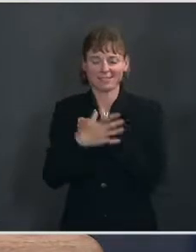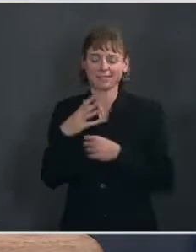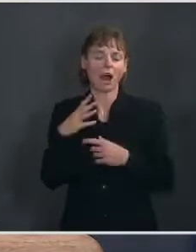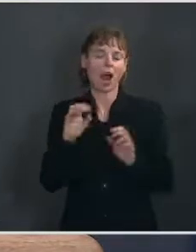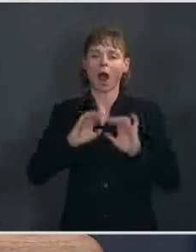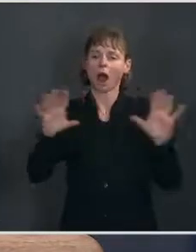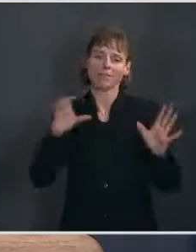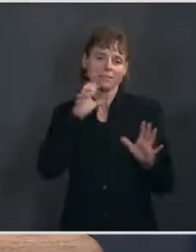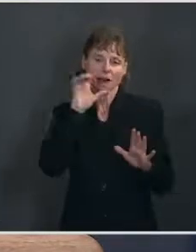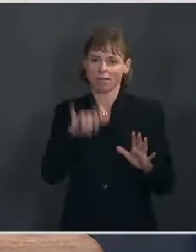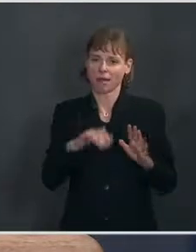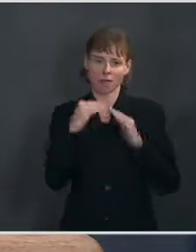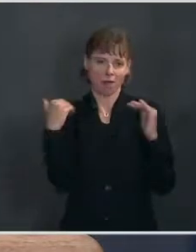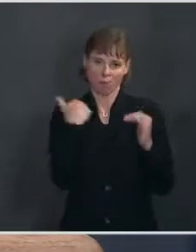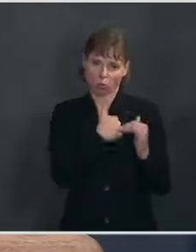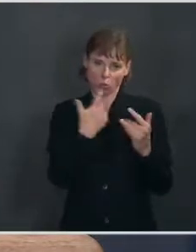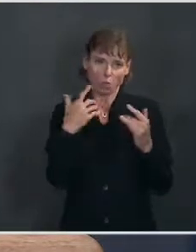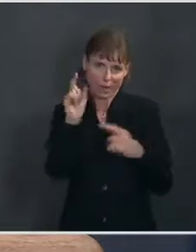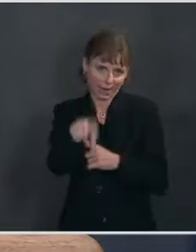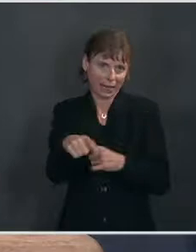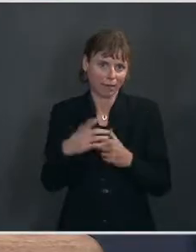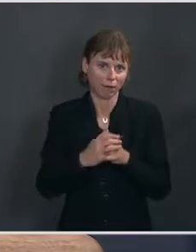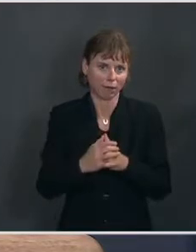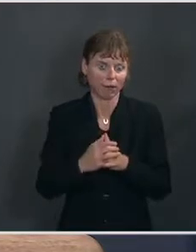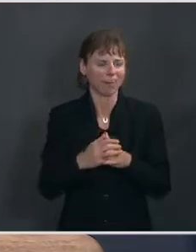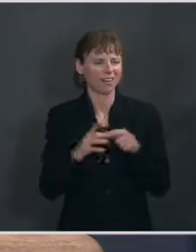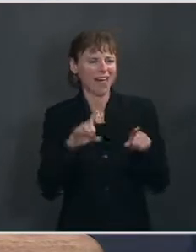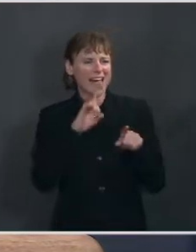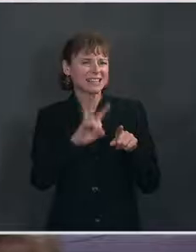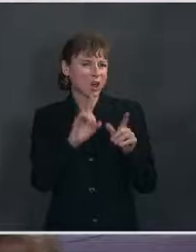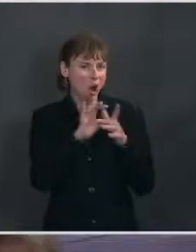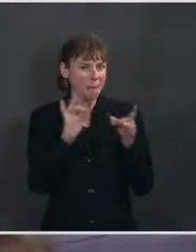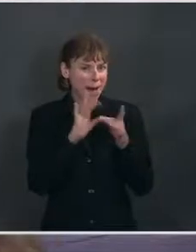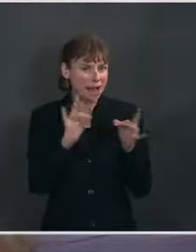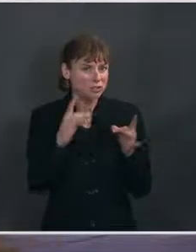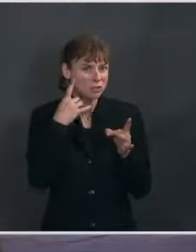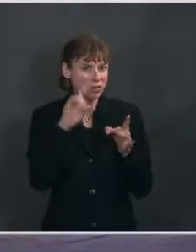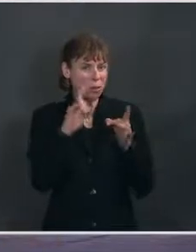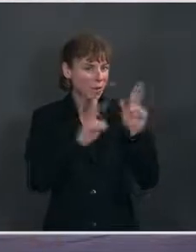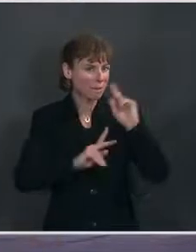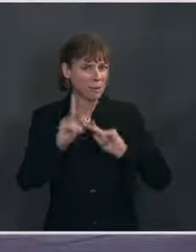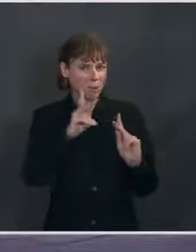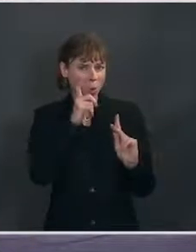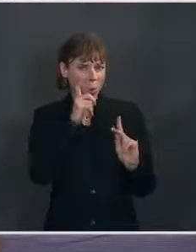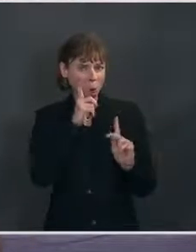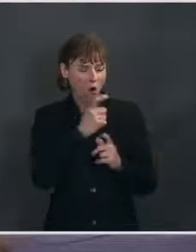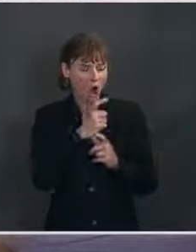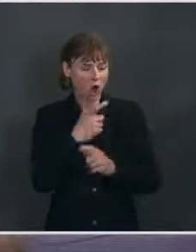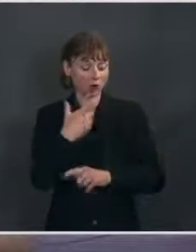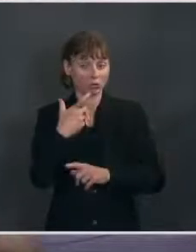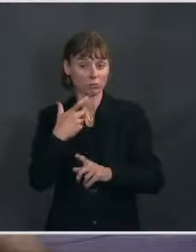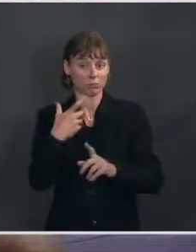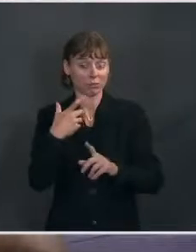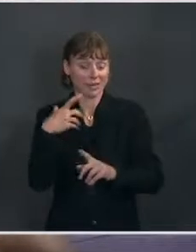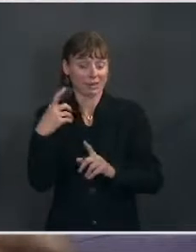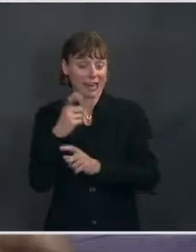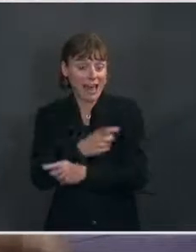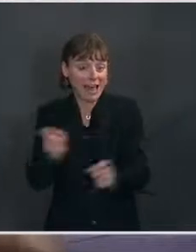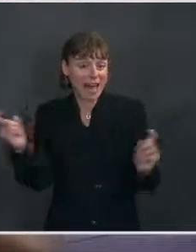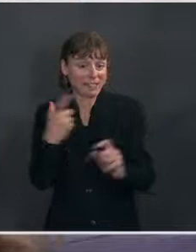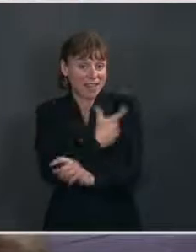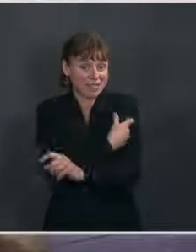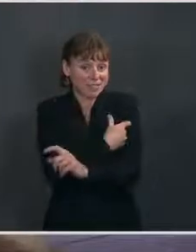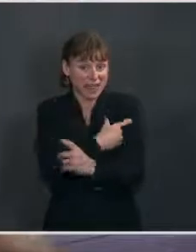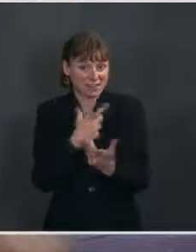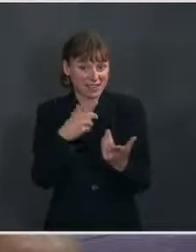Is there like a directive that's going to happen or is there a message to to the people that are that are giving out the vaccines? We need this data. I just wonder how